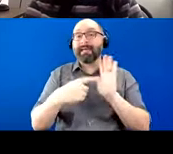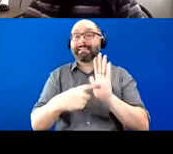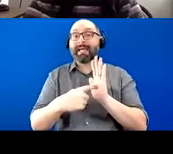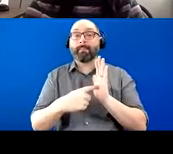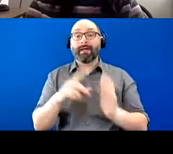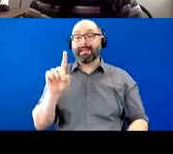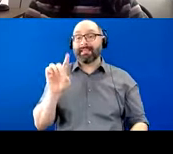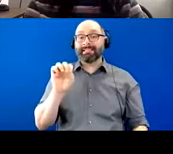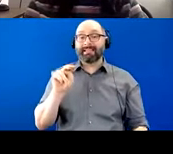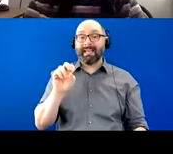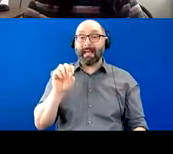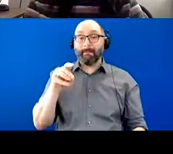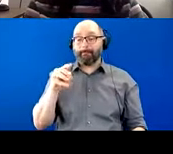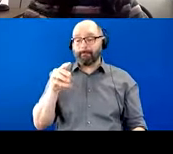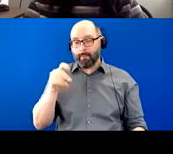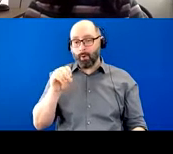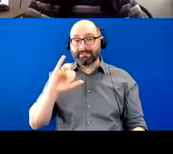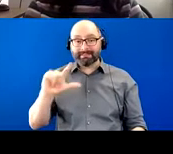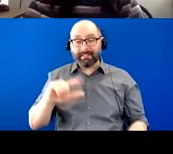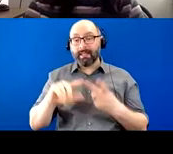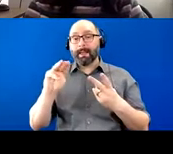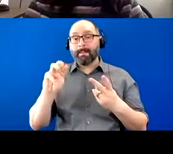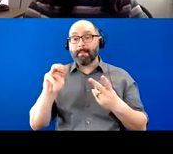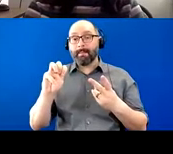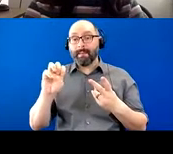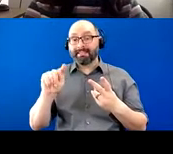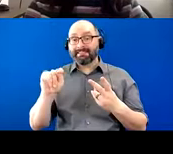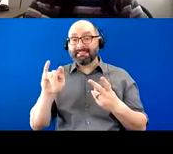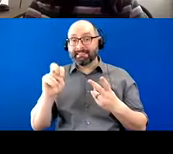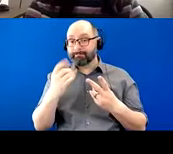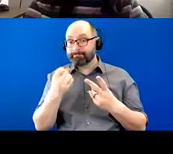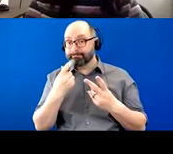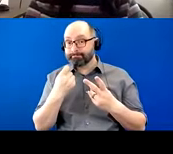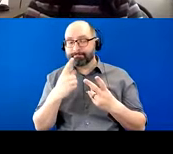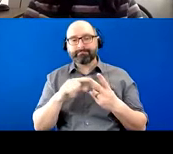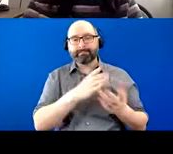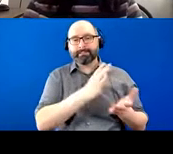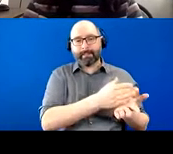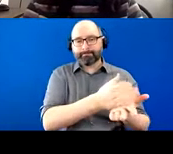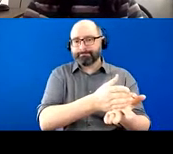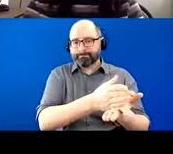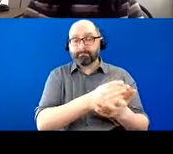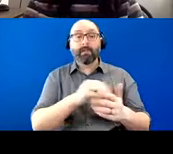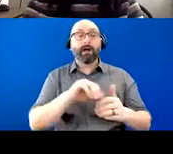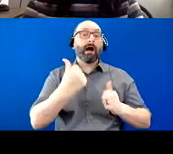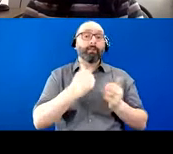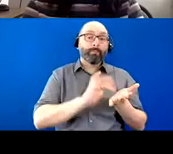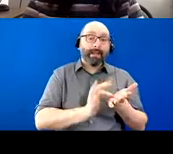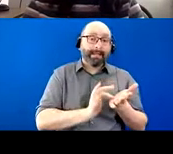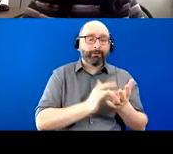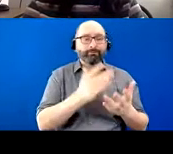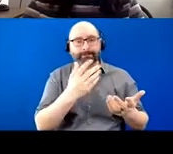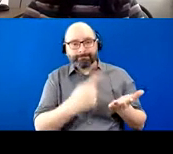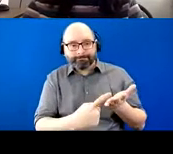Dinepezil and he stopped the Memantine. Maybe there were other discussions about the medical treatments that he was on, medications that he was on. Um,